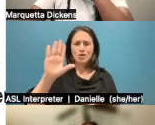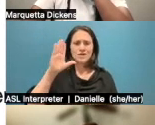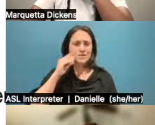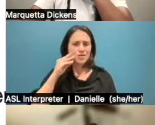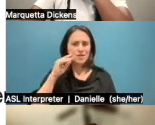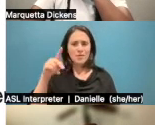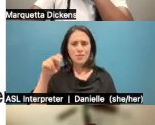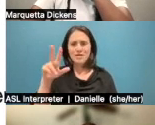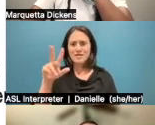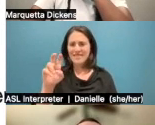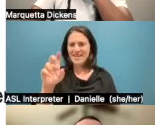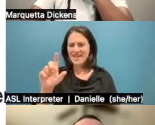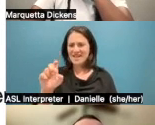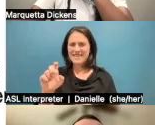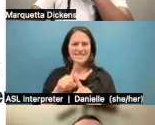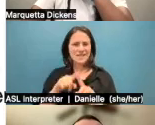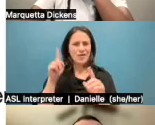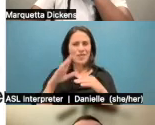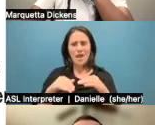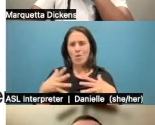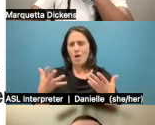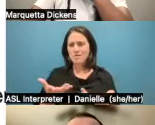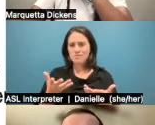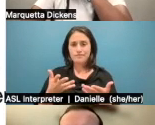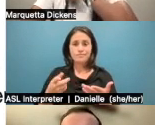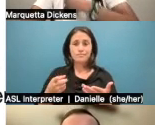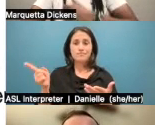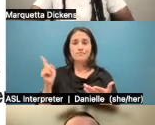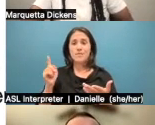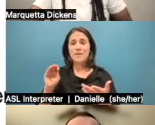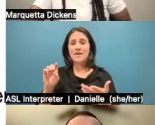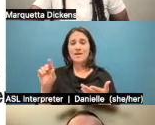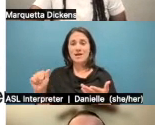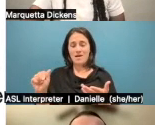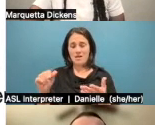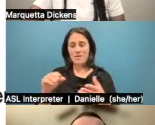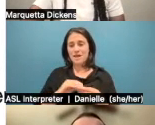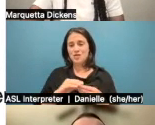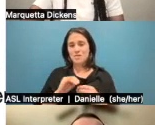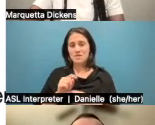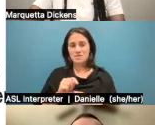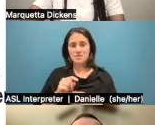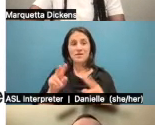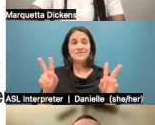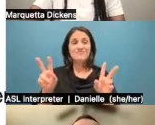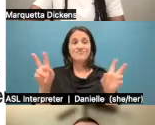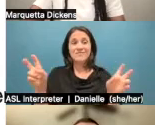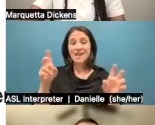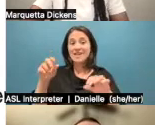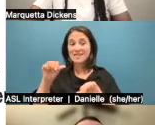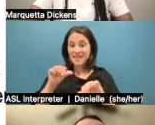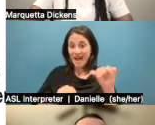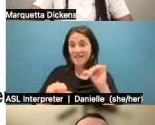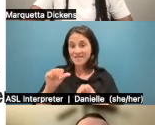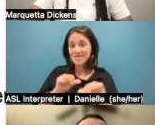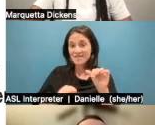way I try to do that is, you know, Robin Wall Kimmerer, who wrote the beautiful book, uh, Braiding Sweetgrass says that science gives us knowing that caring comes